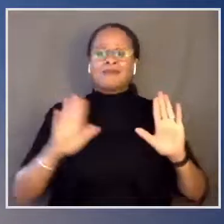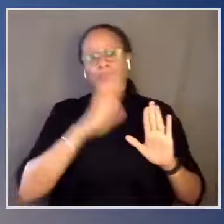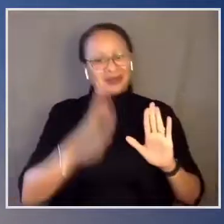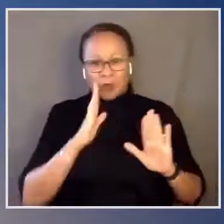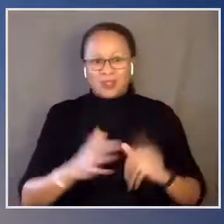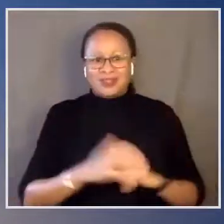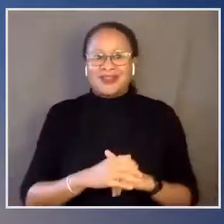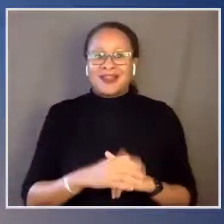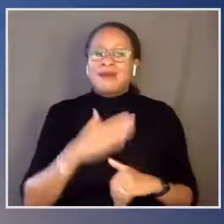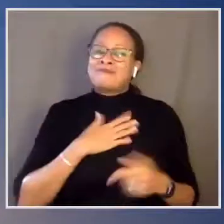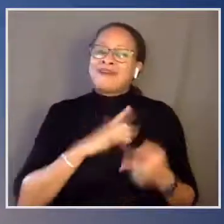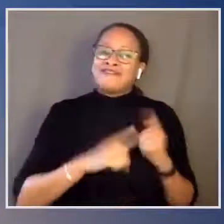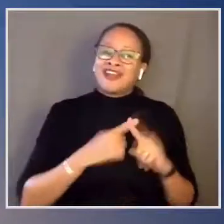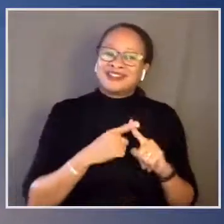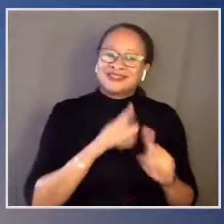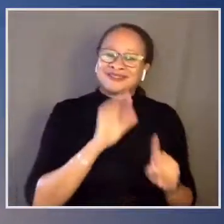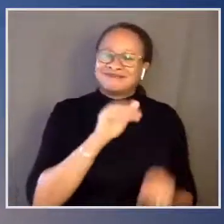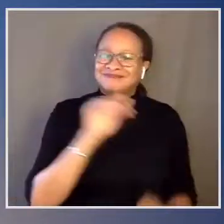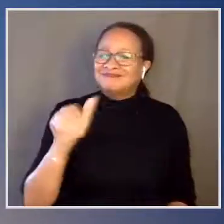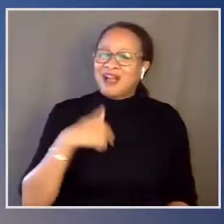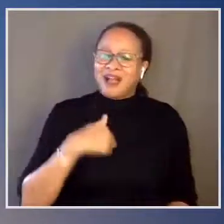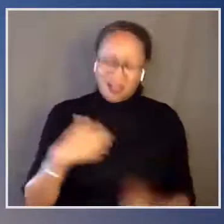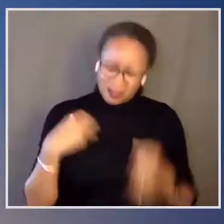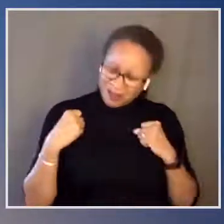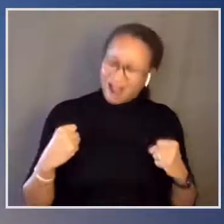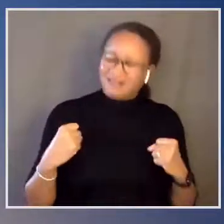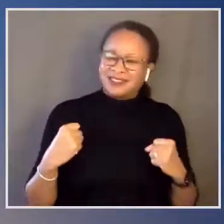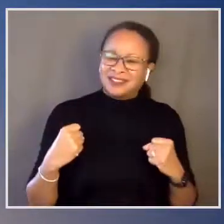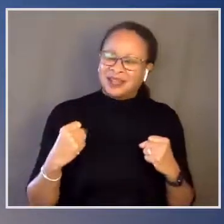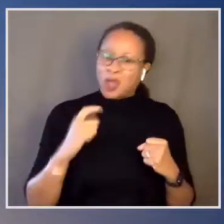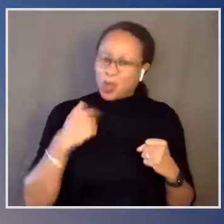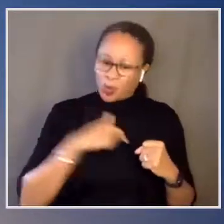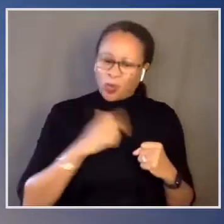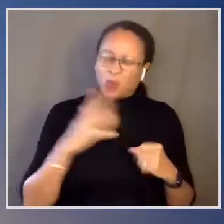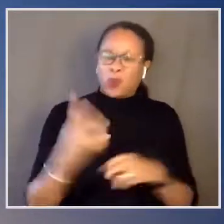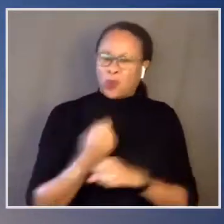friends, I'm confident we'll emerge victorious.